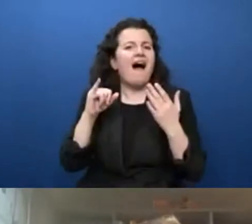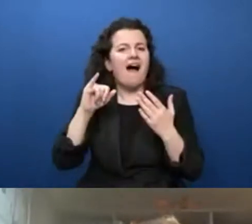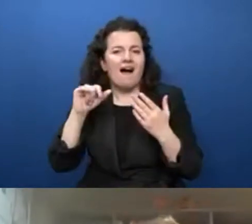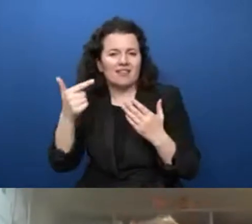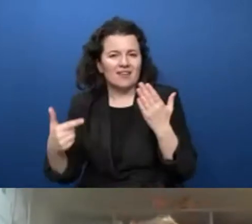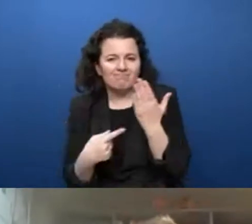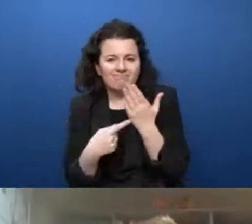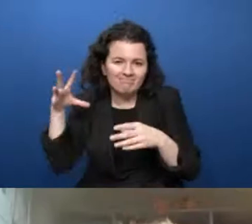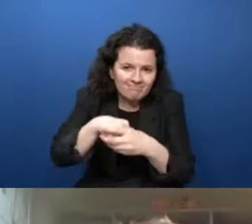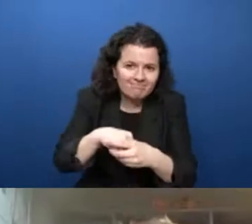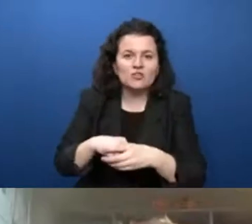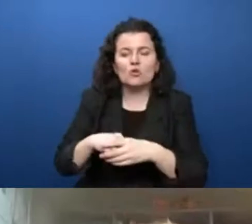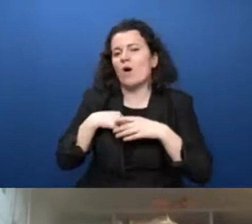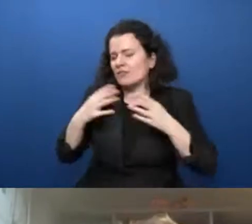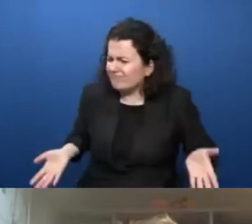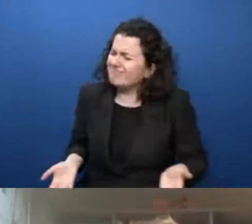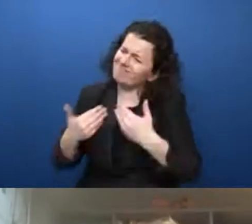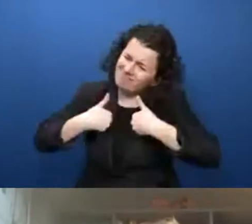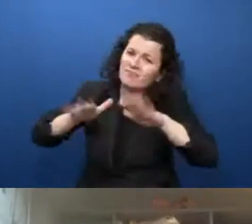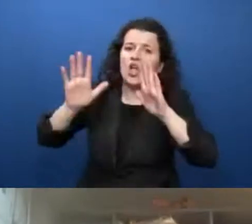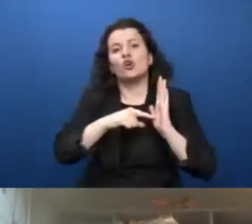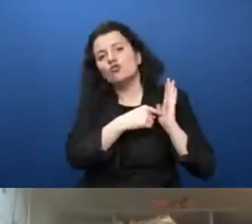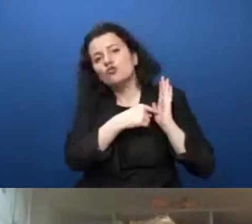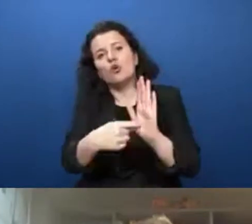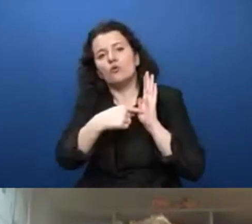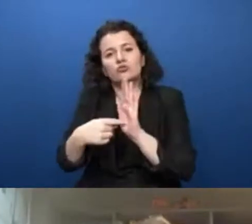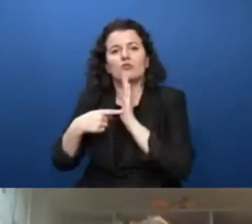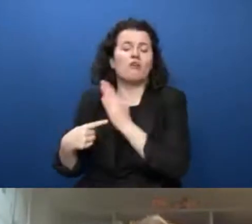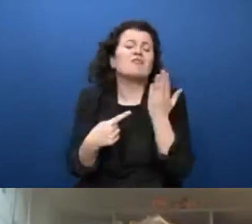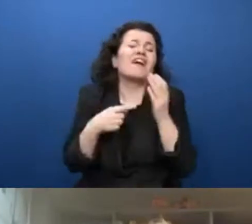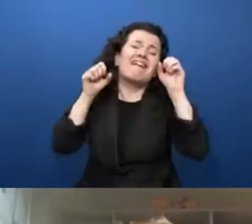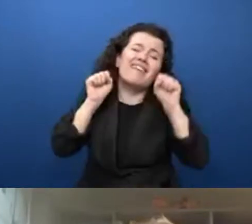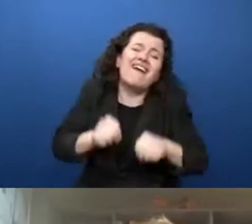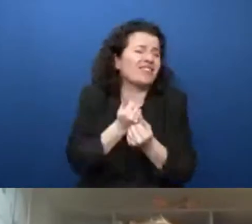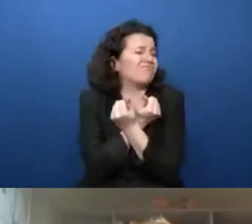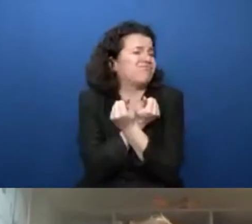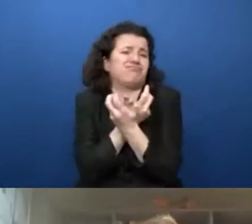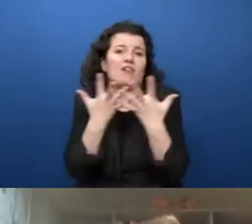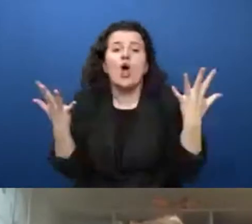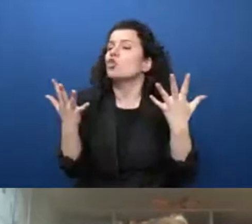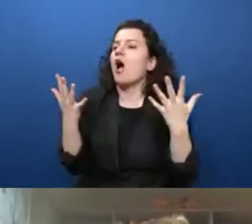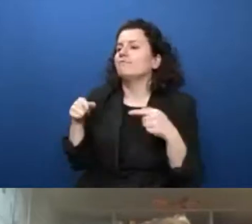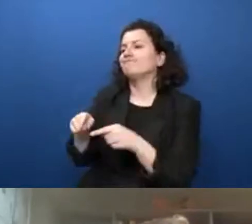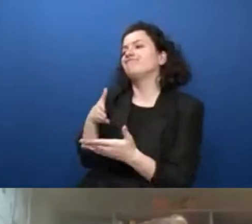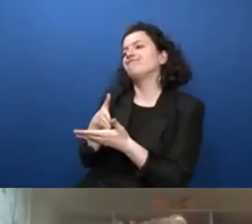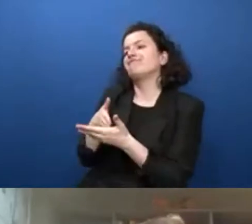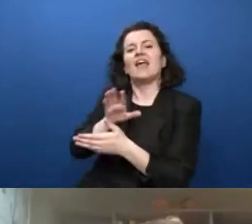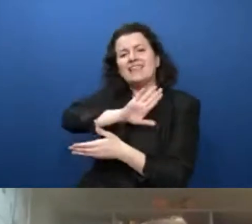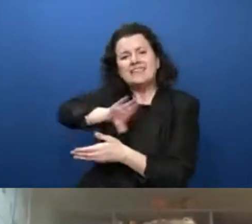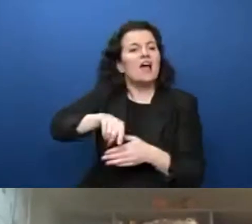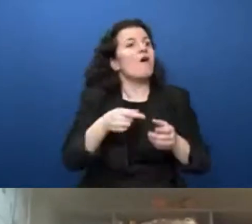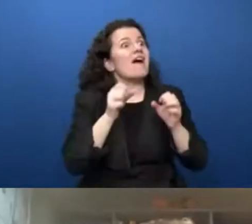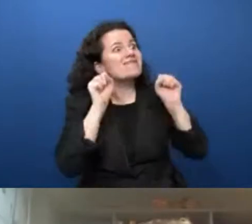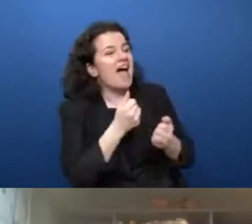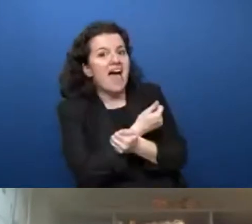stigma of these things, show what's possible using technology, instead of how it's restricted. And then we'll get to the value of, we